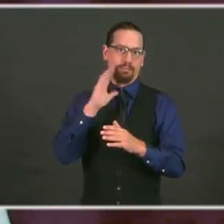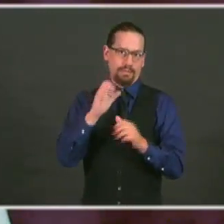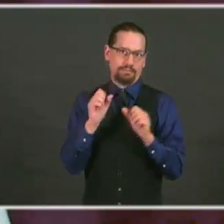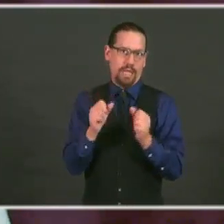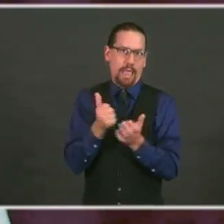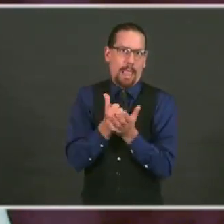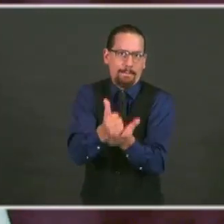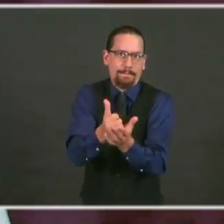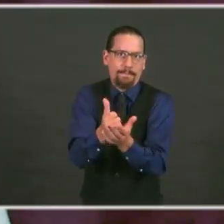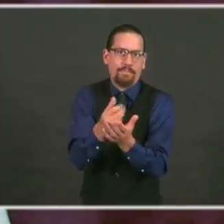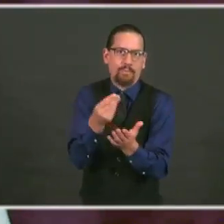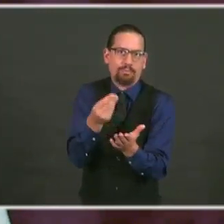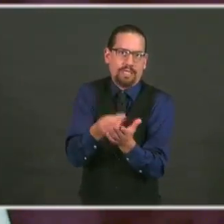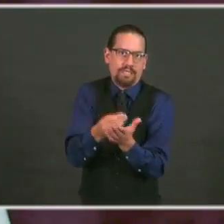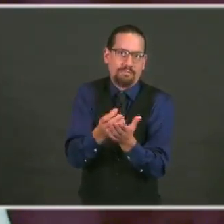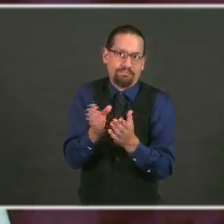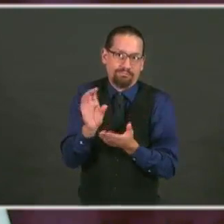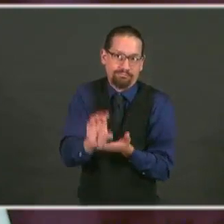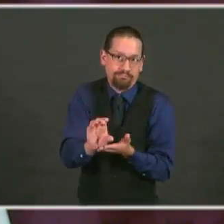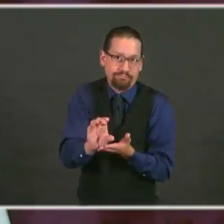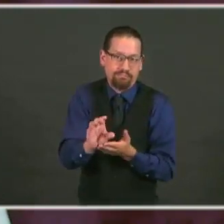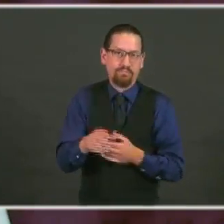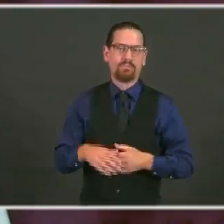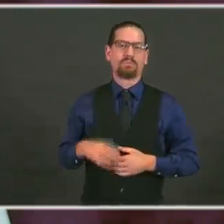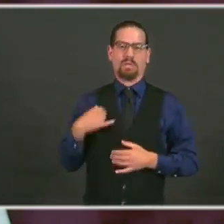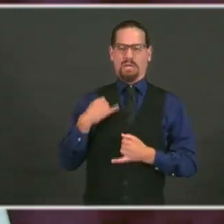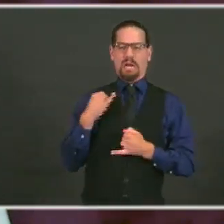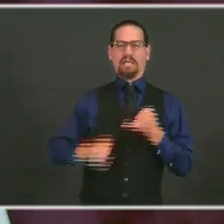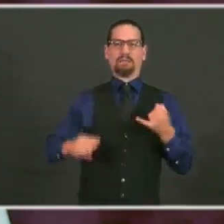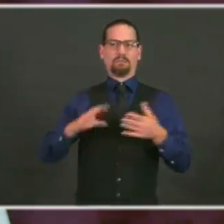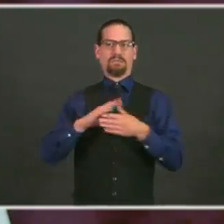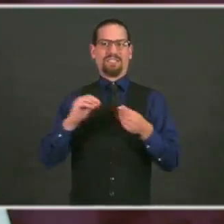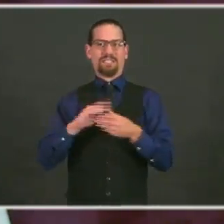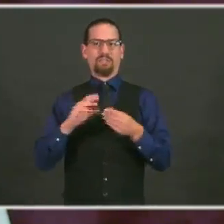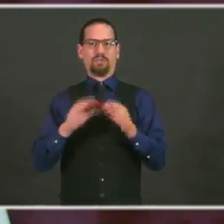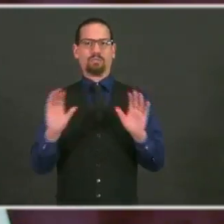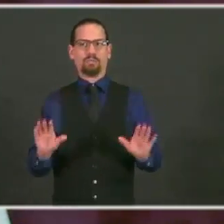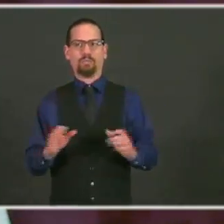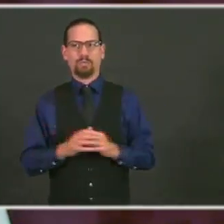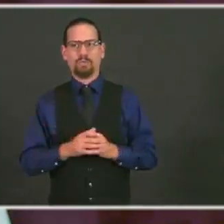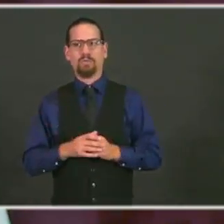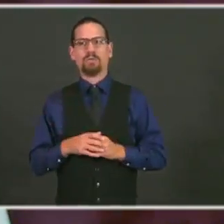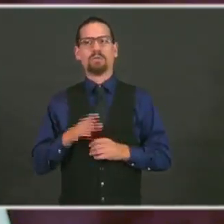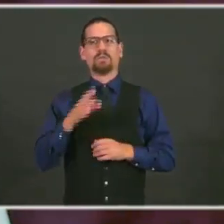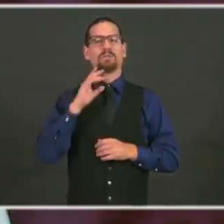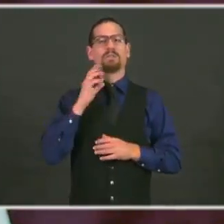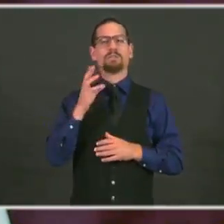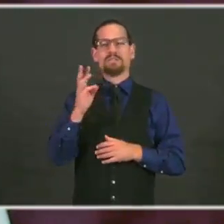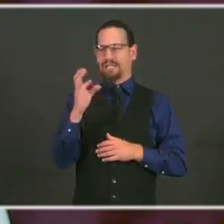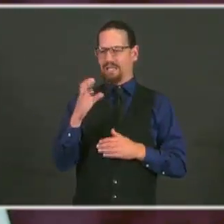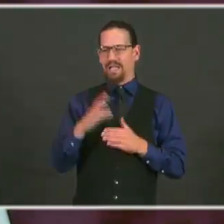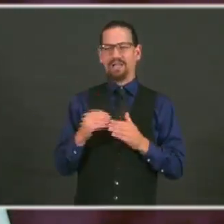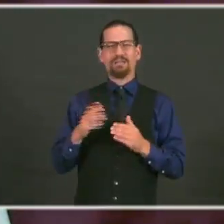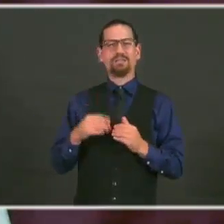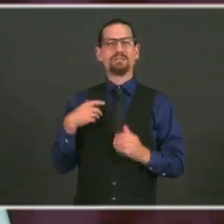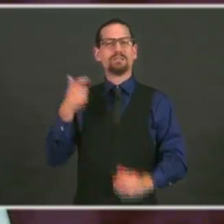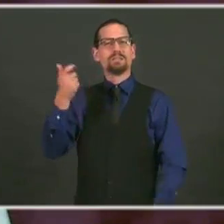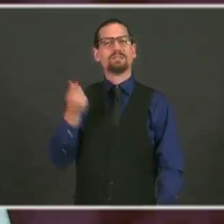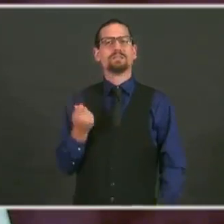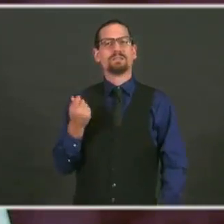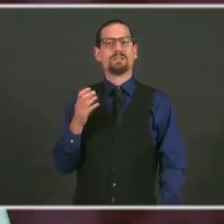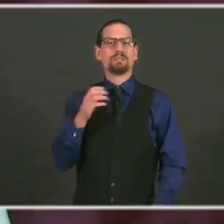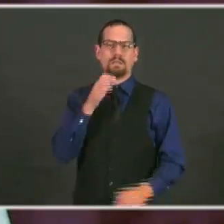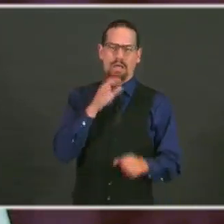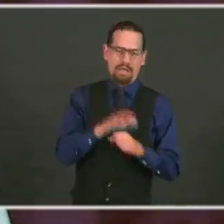Last quick thing. We have heard from people saying, I only got $600, not $900, $300,